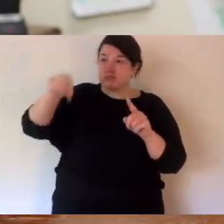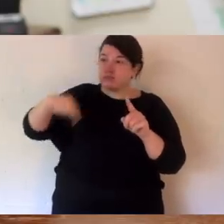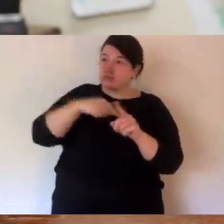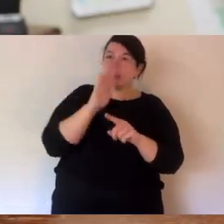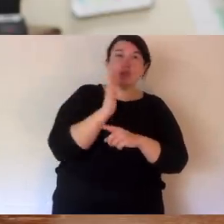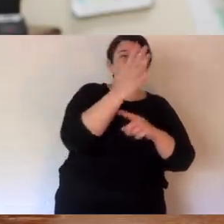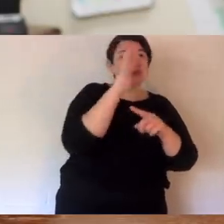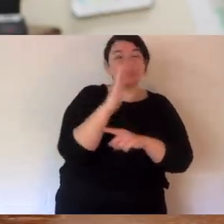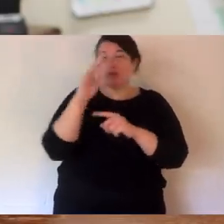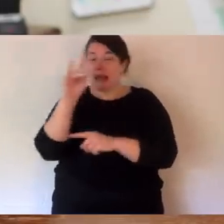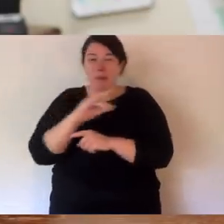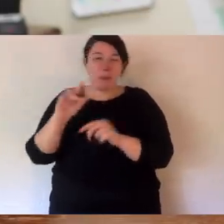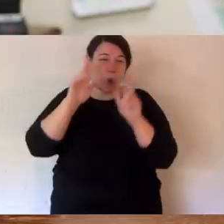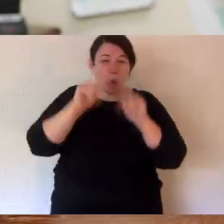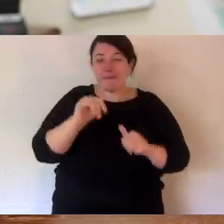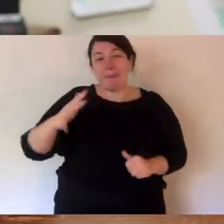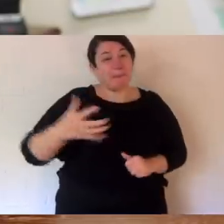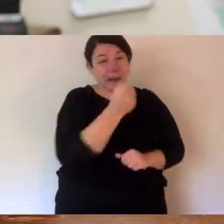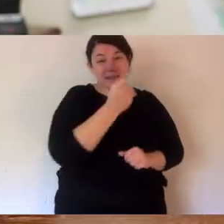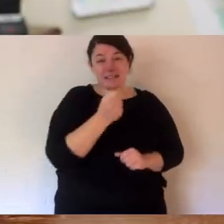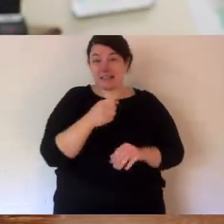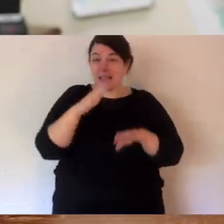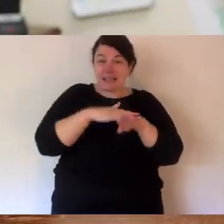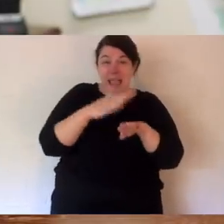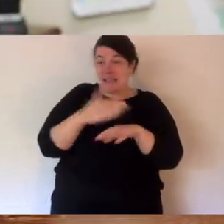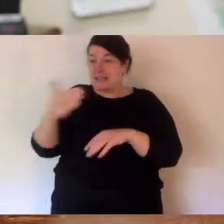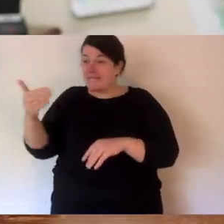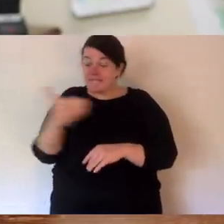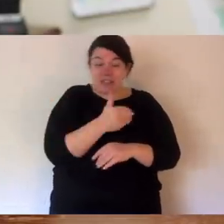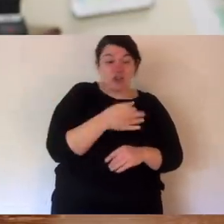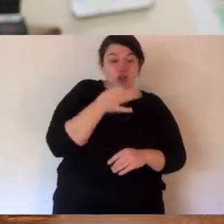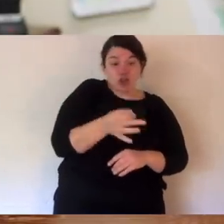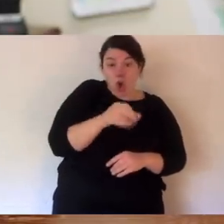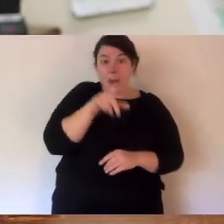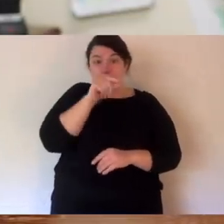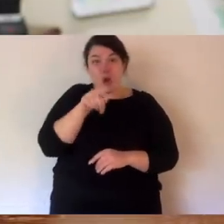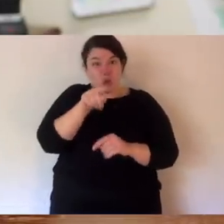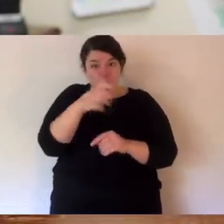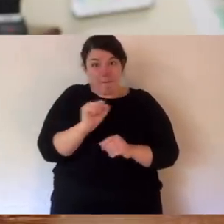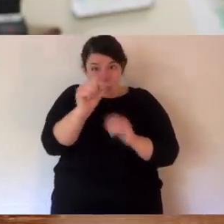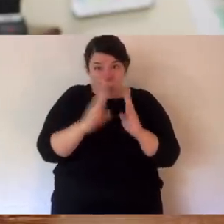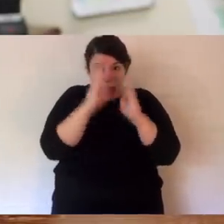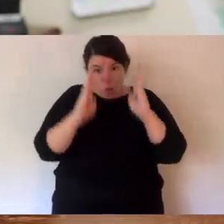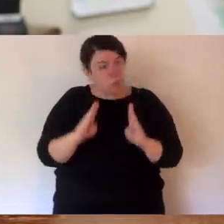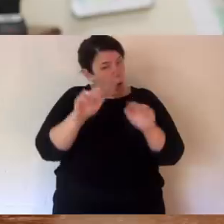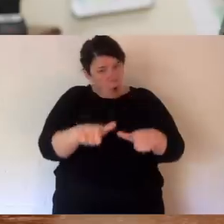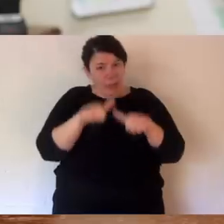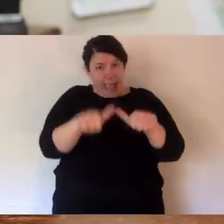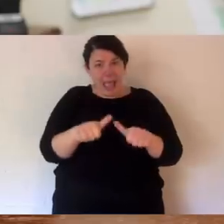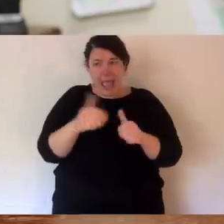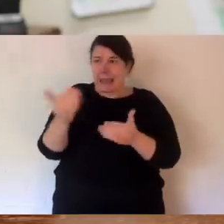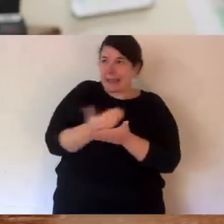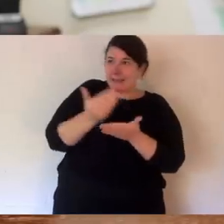with your wildlife and your nature. Things like this, or pets, even fish, cats, dogs, birds, as long as they're kept away from